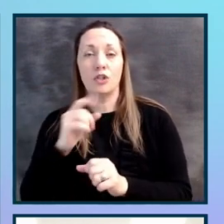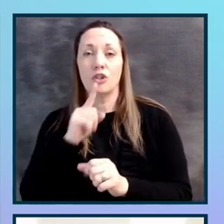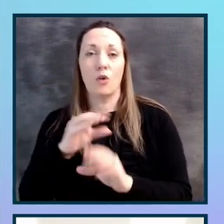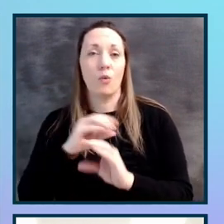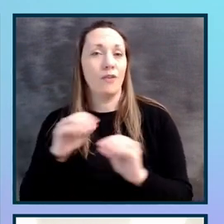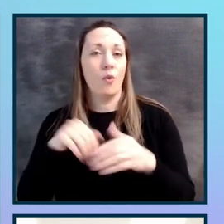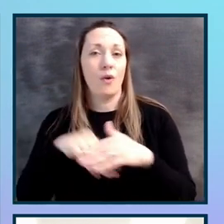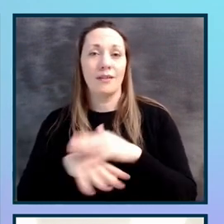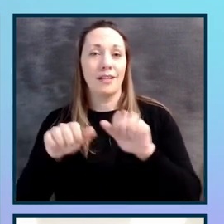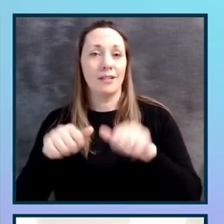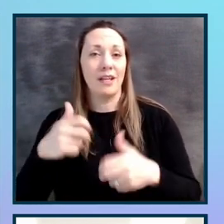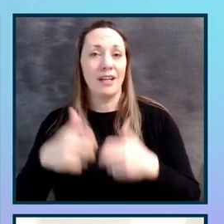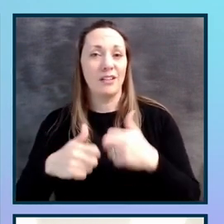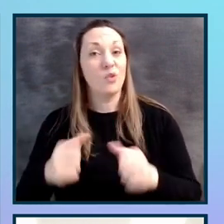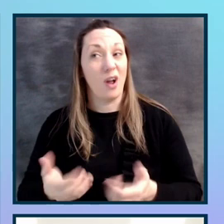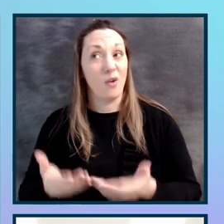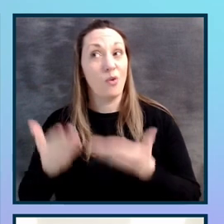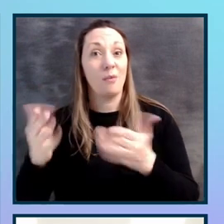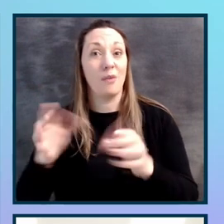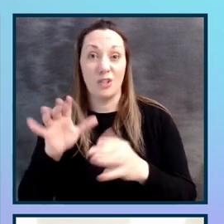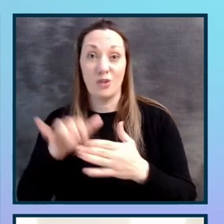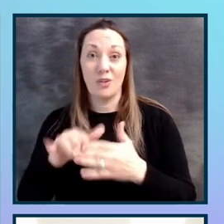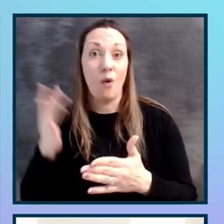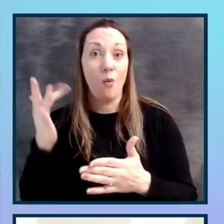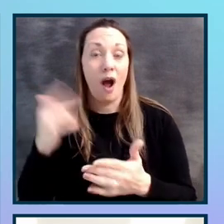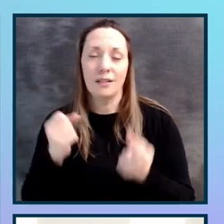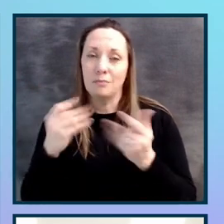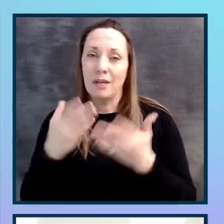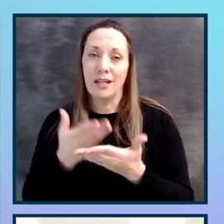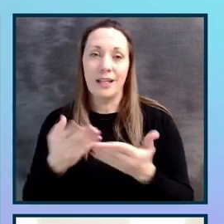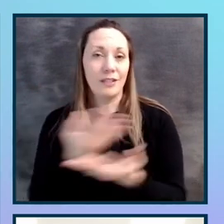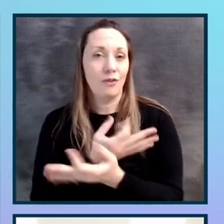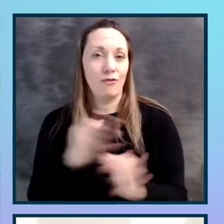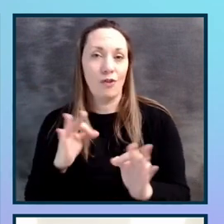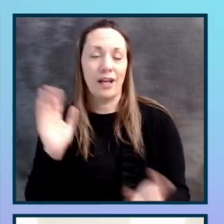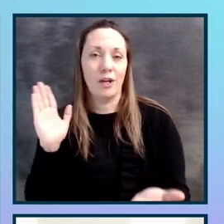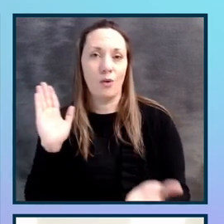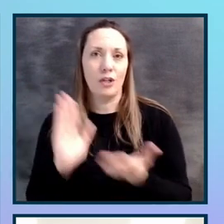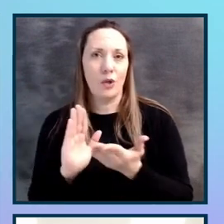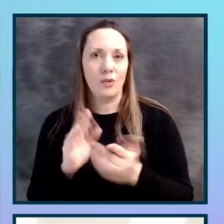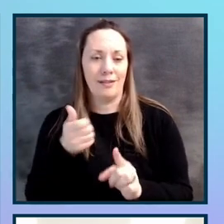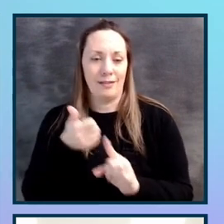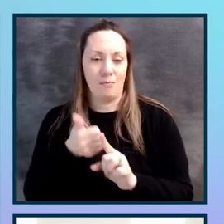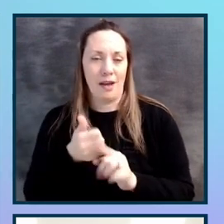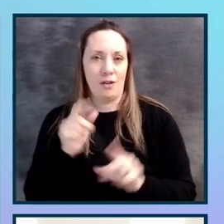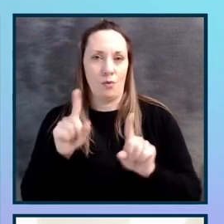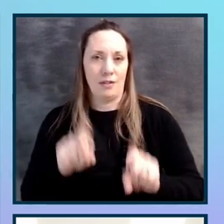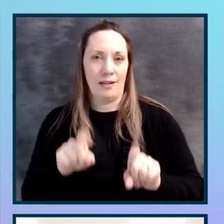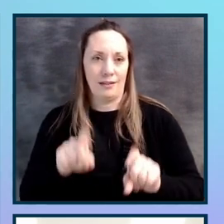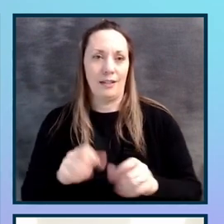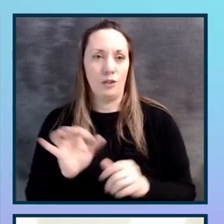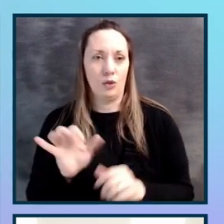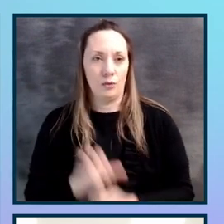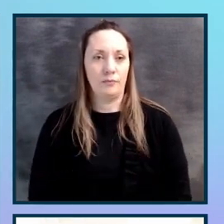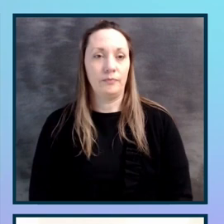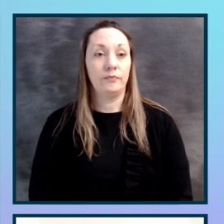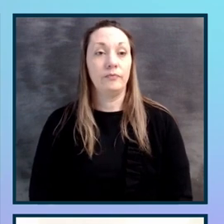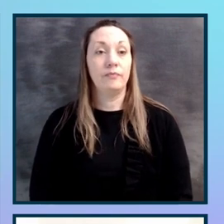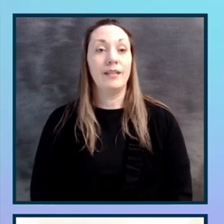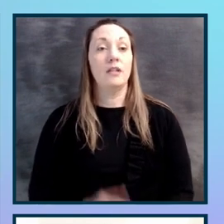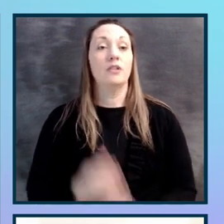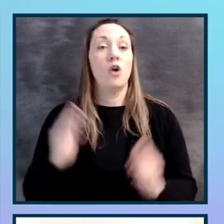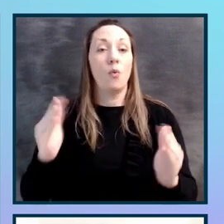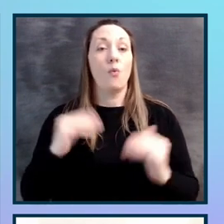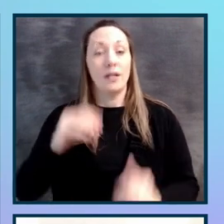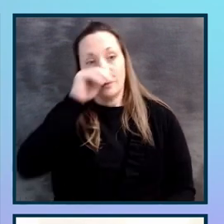you do this because you get a lot of things for free and it reduces that amount of manual testing that you need to do. Okay. So what's